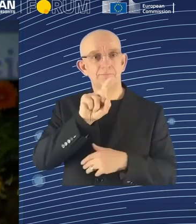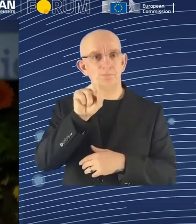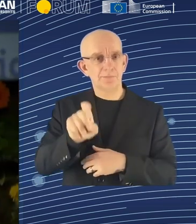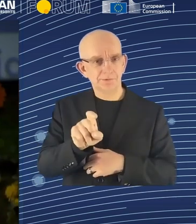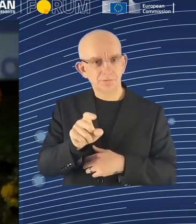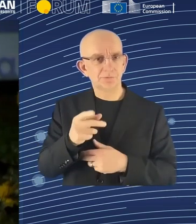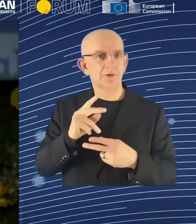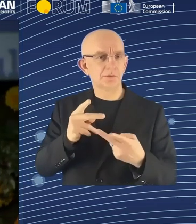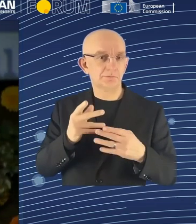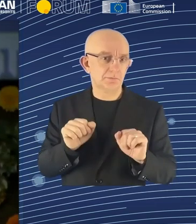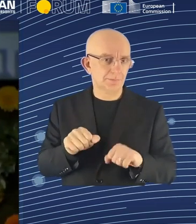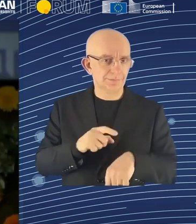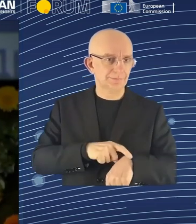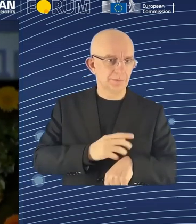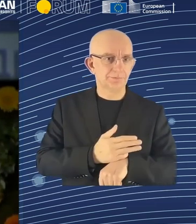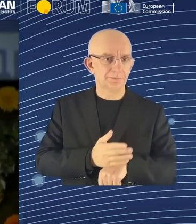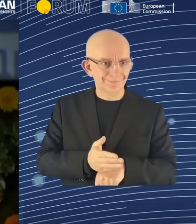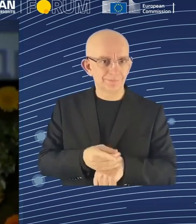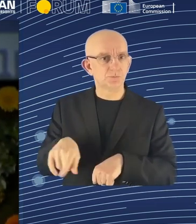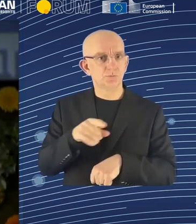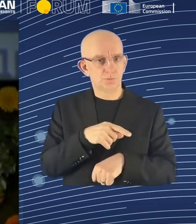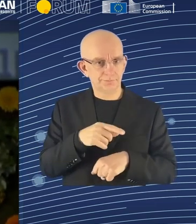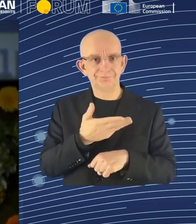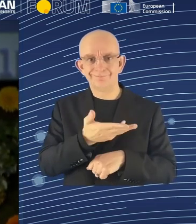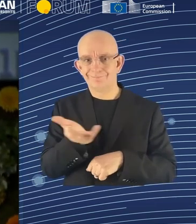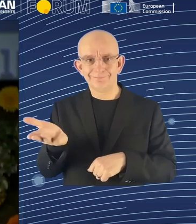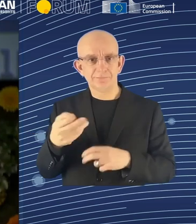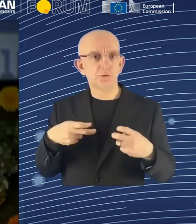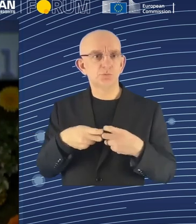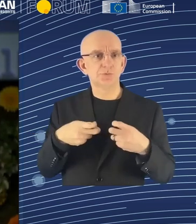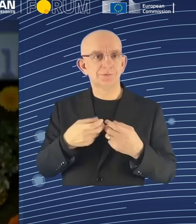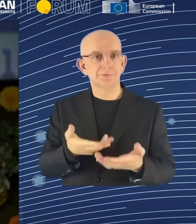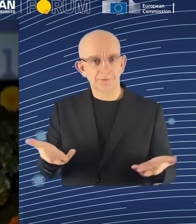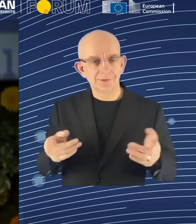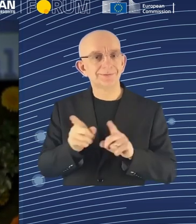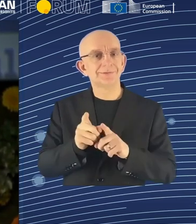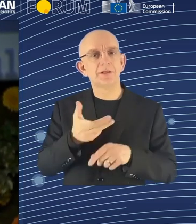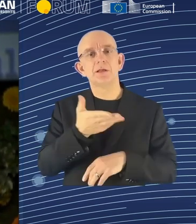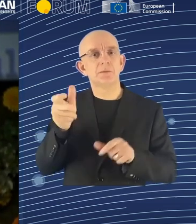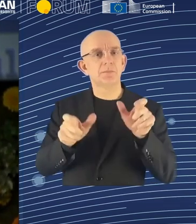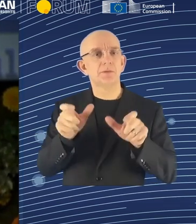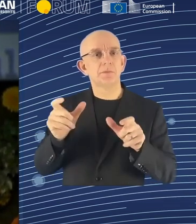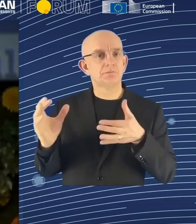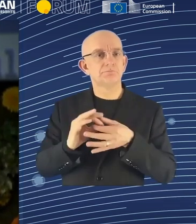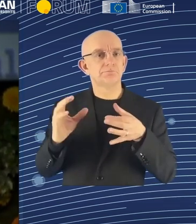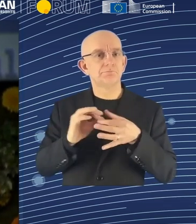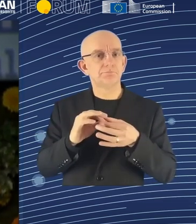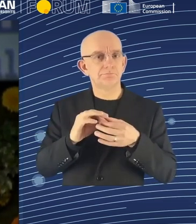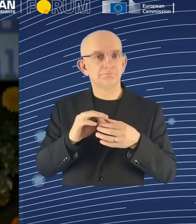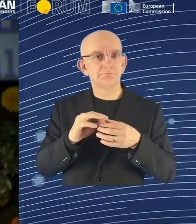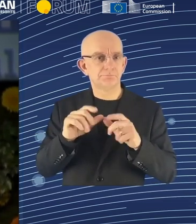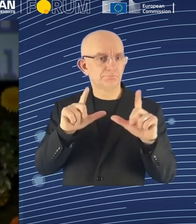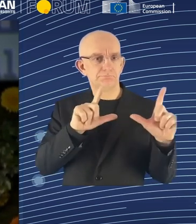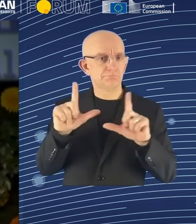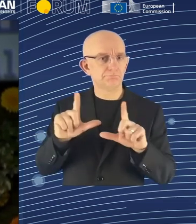those of you online, please keep those questions coming. Just please make sure that this time when you're going to be sending the questions, you're going to be sending